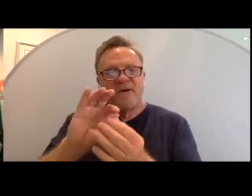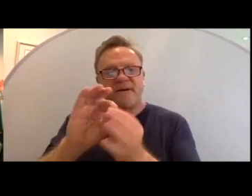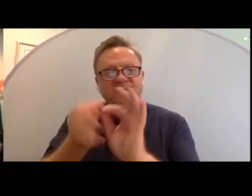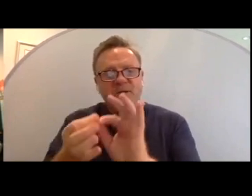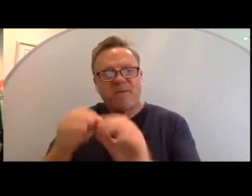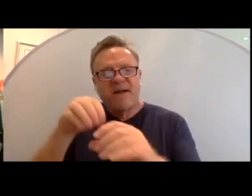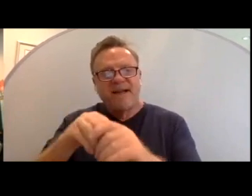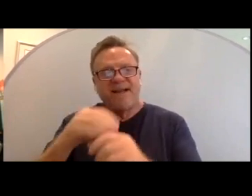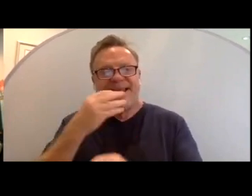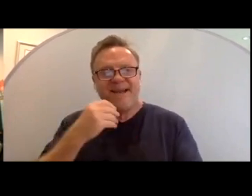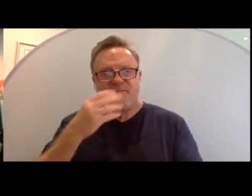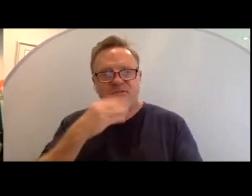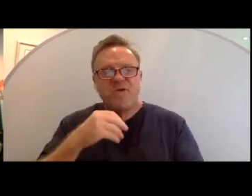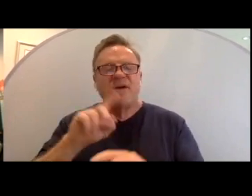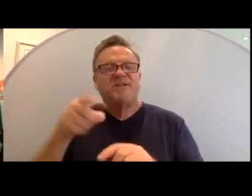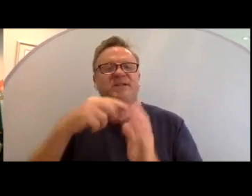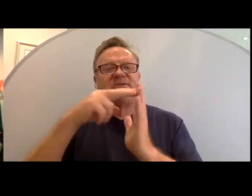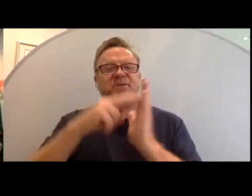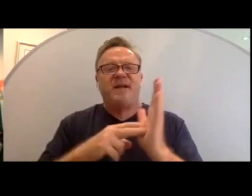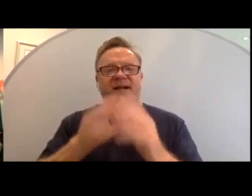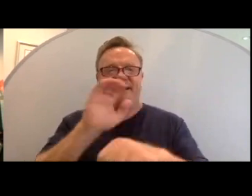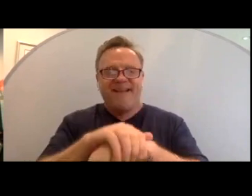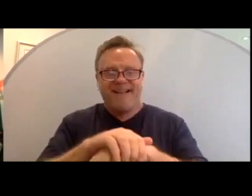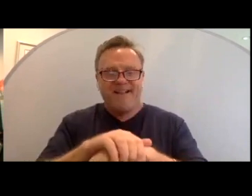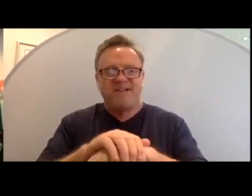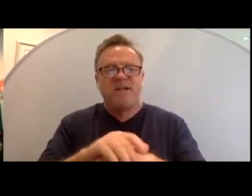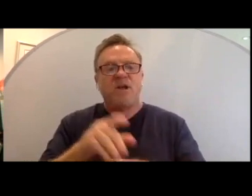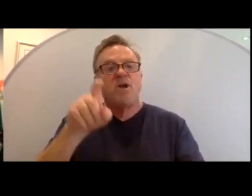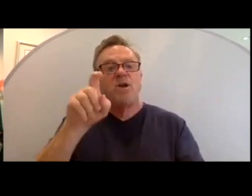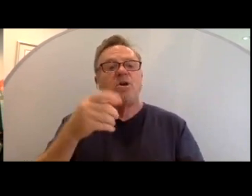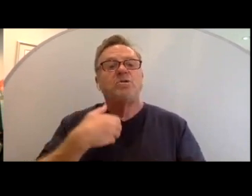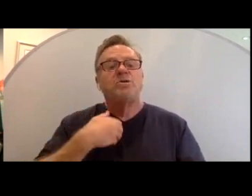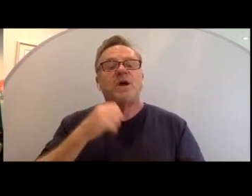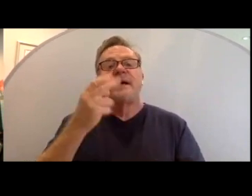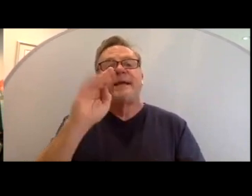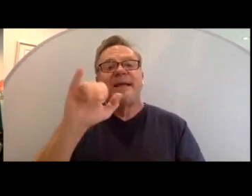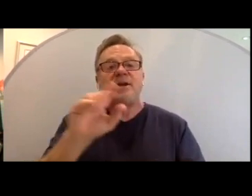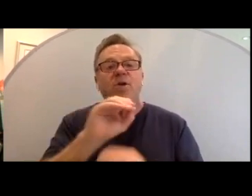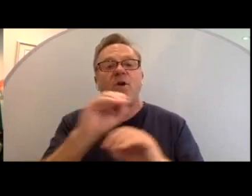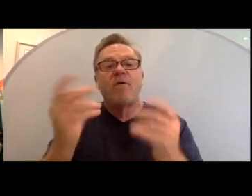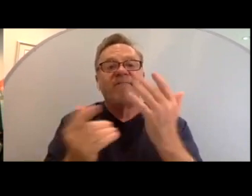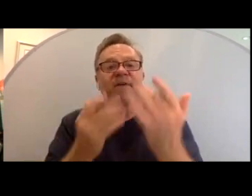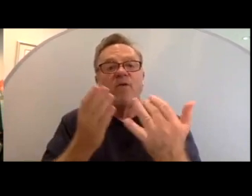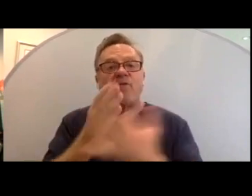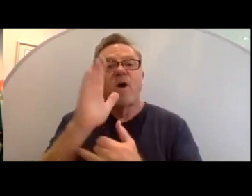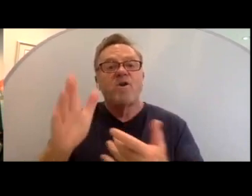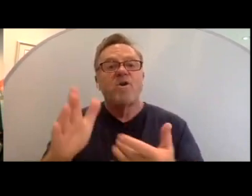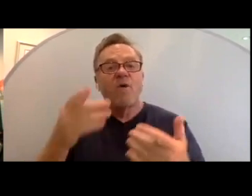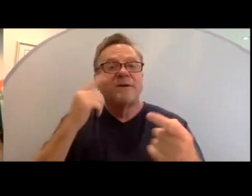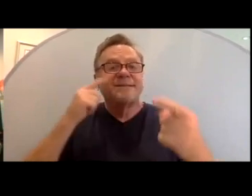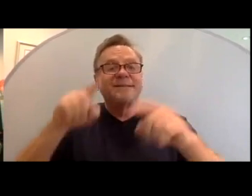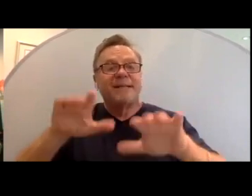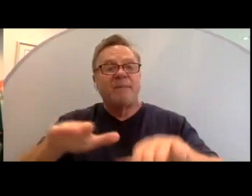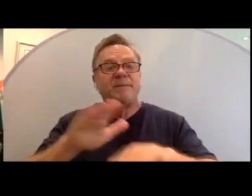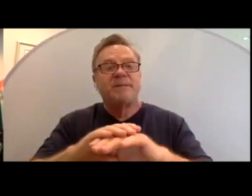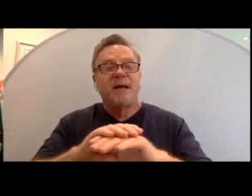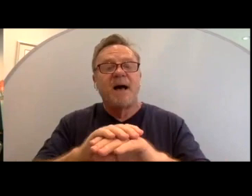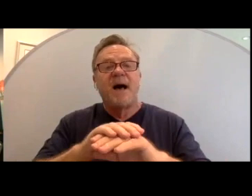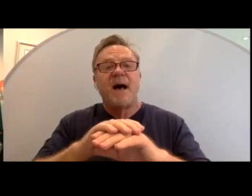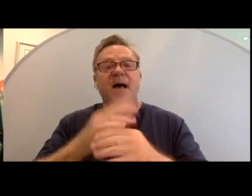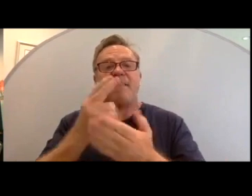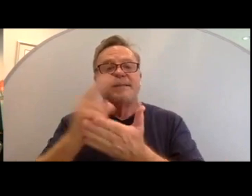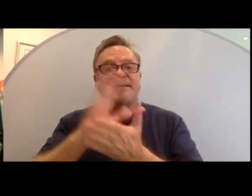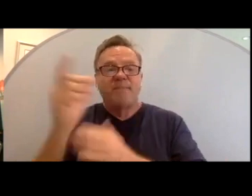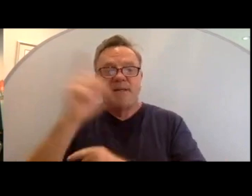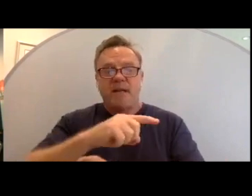Hebrew, and just read it in the English. That you shall kindle no fire throughout your settlements on the Sabbath day. So, the Jewish Sabbath runs